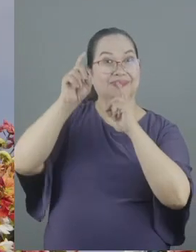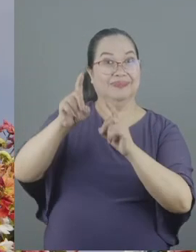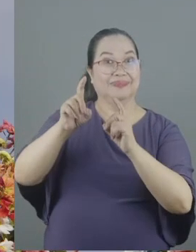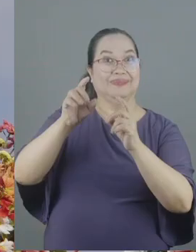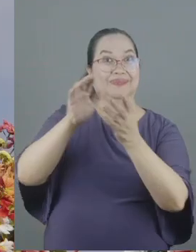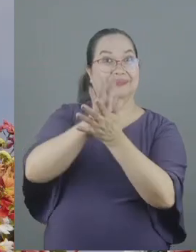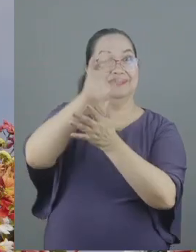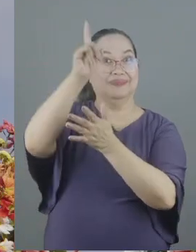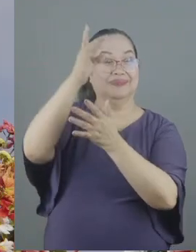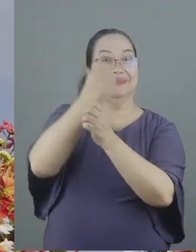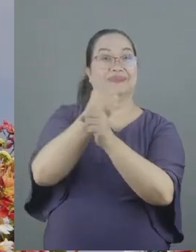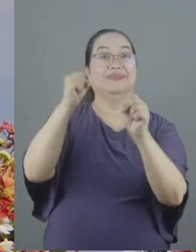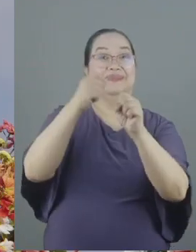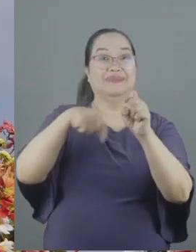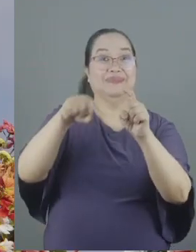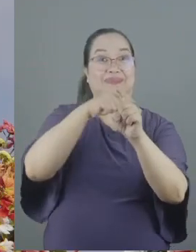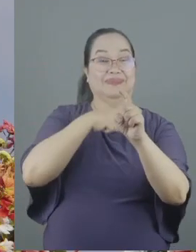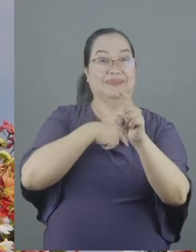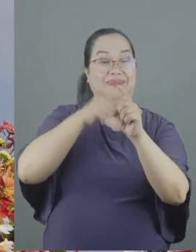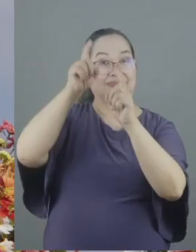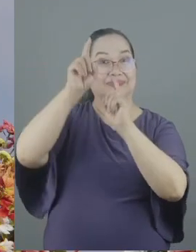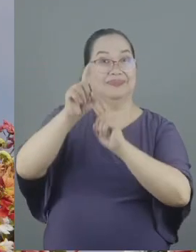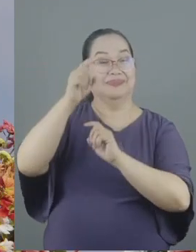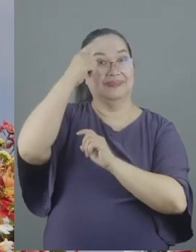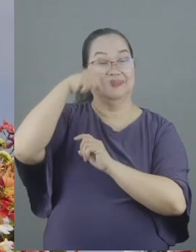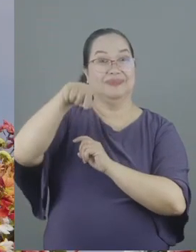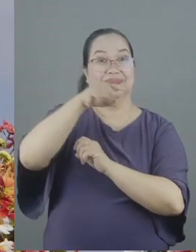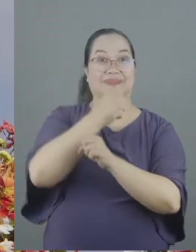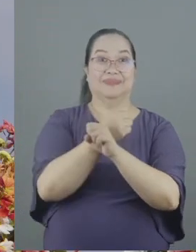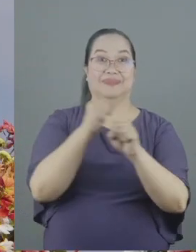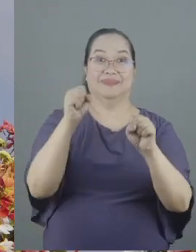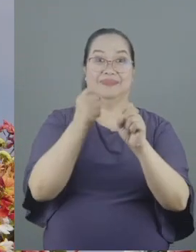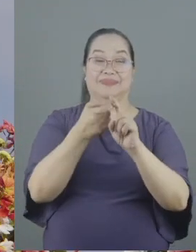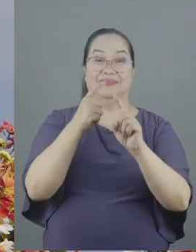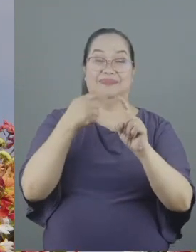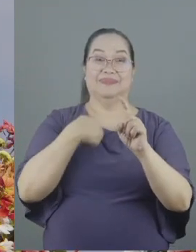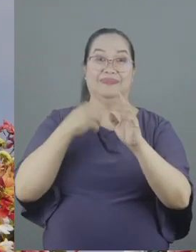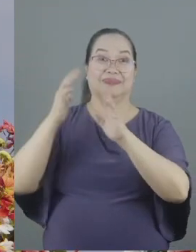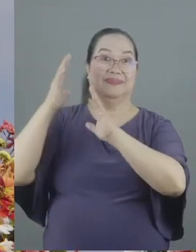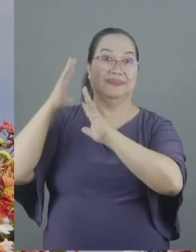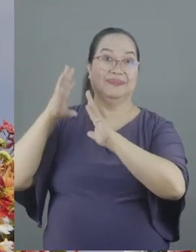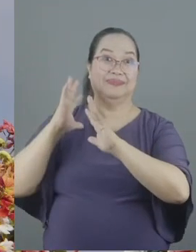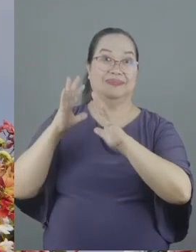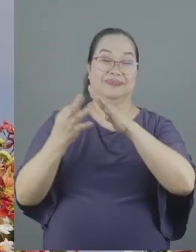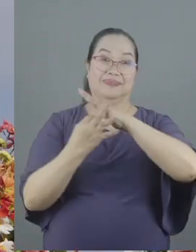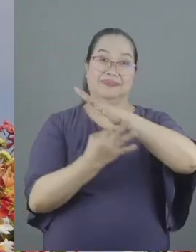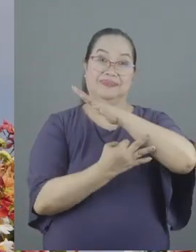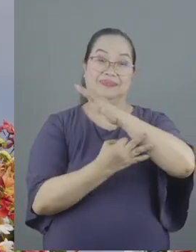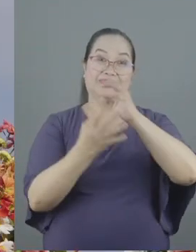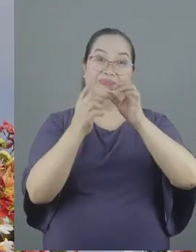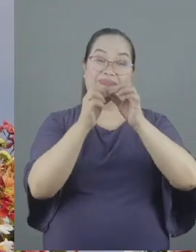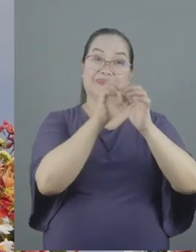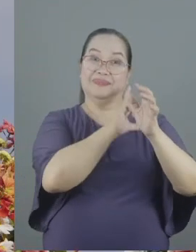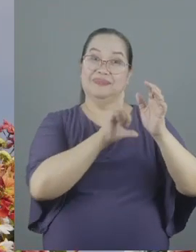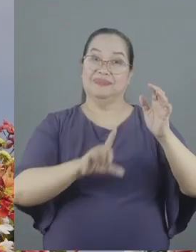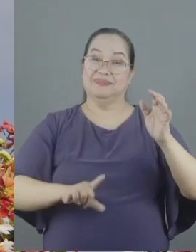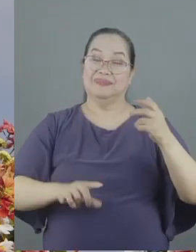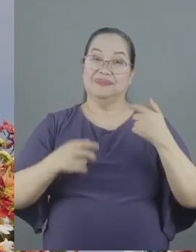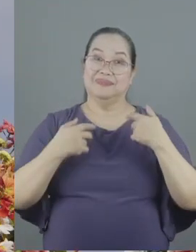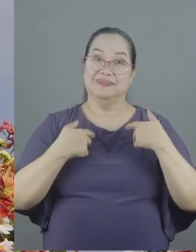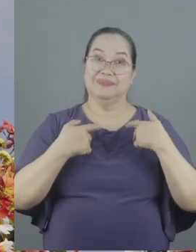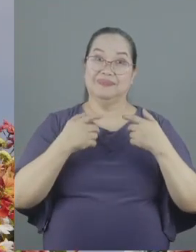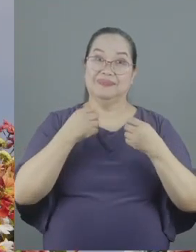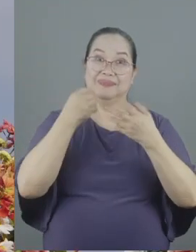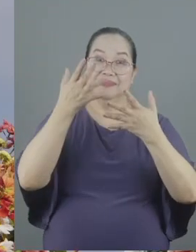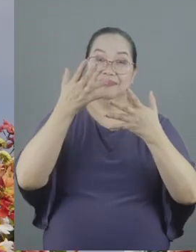us doesn't he deserve glory from saving us from before the foundation of the world doesn't he deserve glory